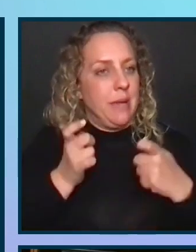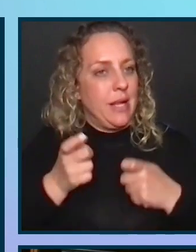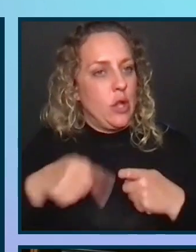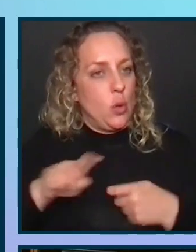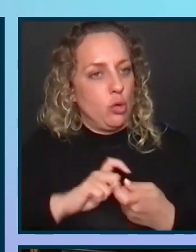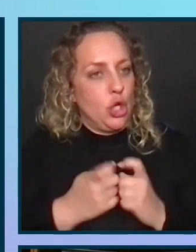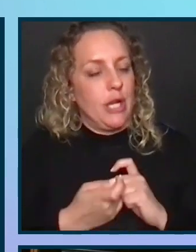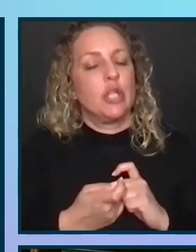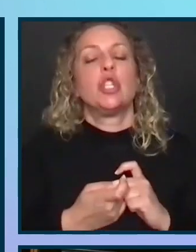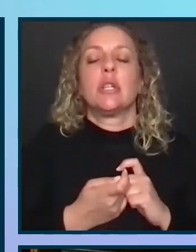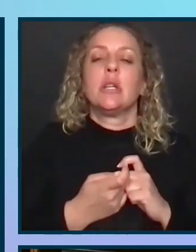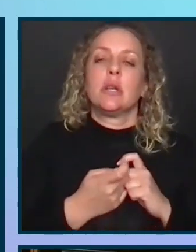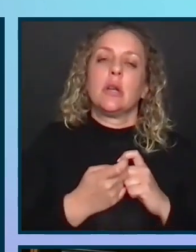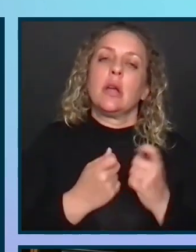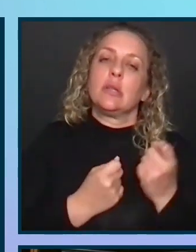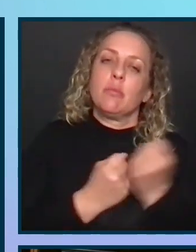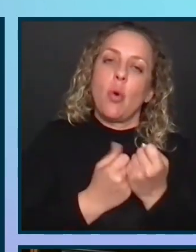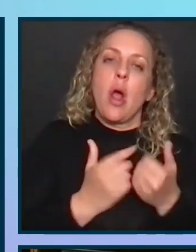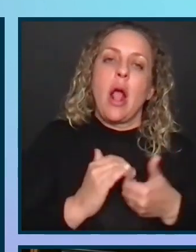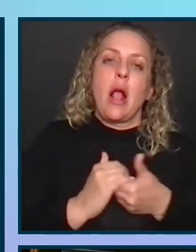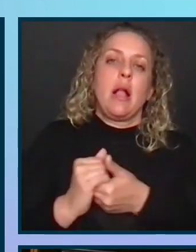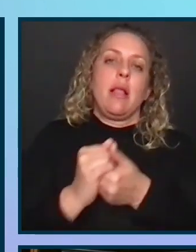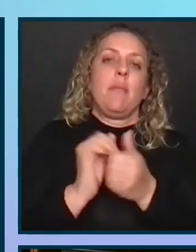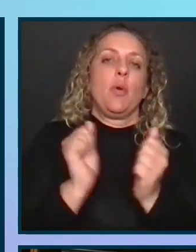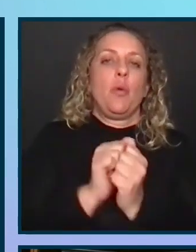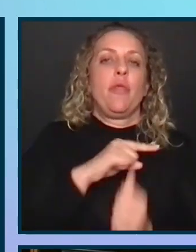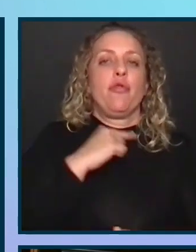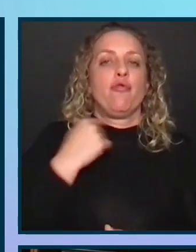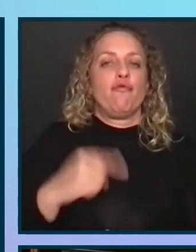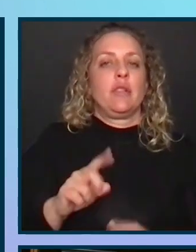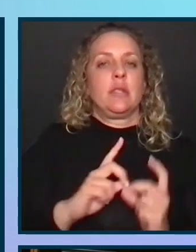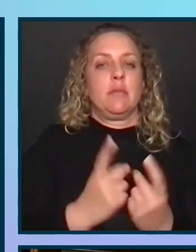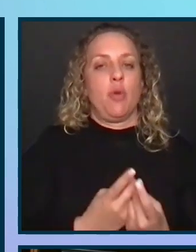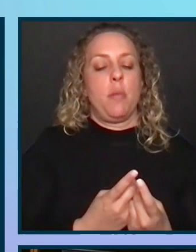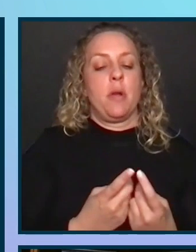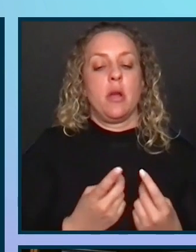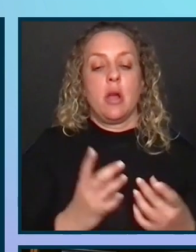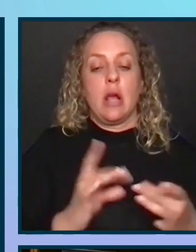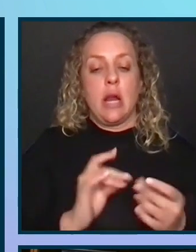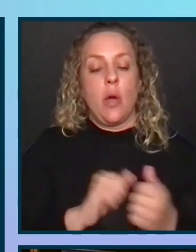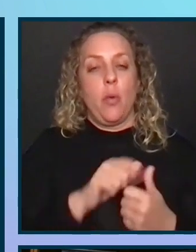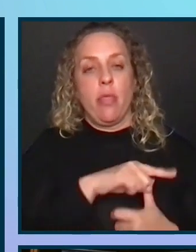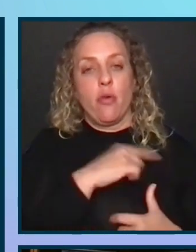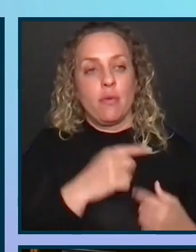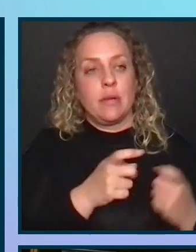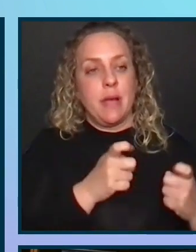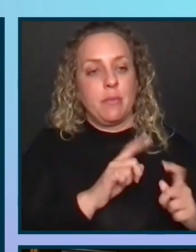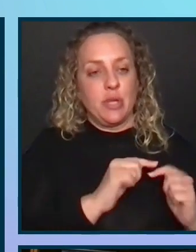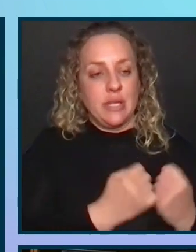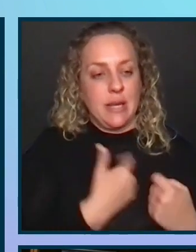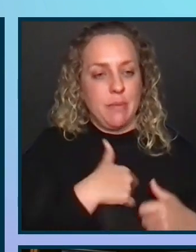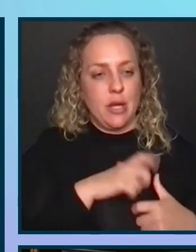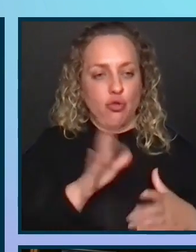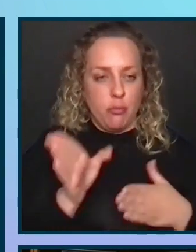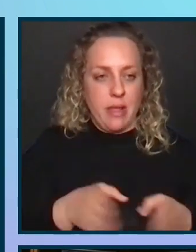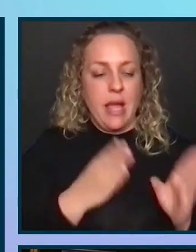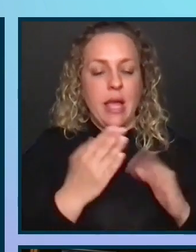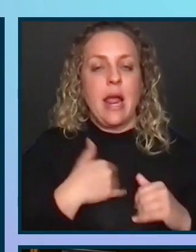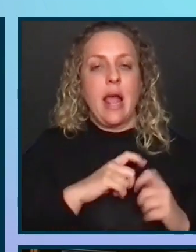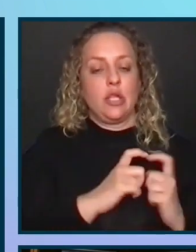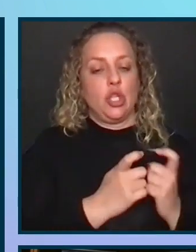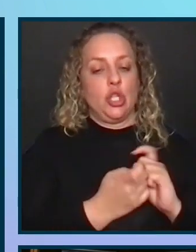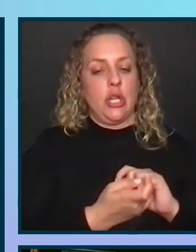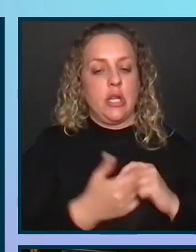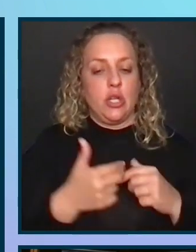these changes with the support and collaboration of their risk department. Connect with those risk management teams as you're making your plans and as the